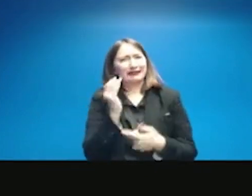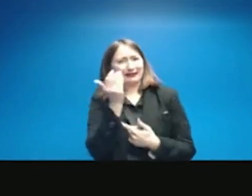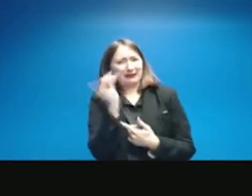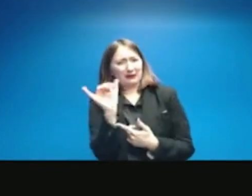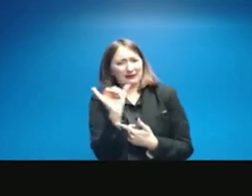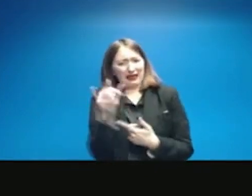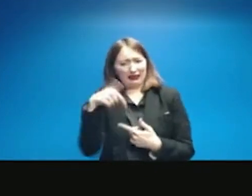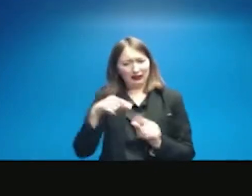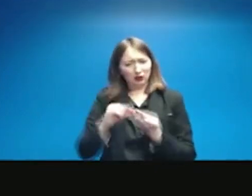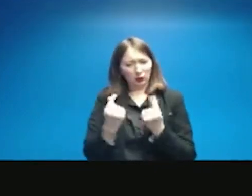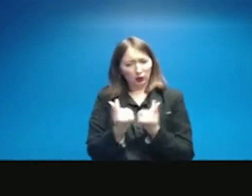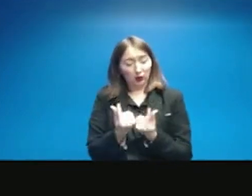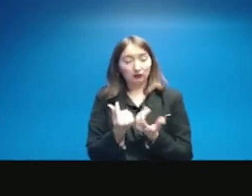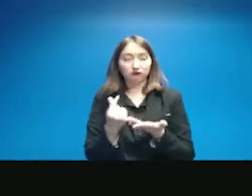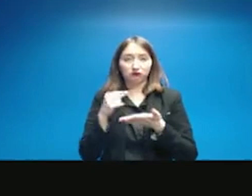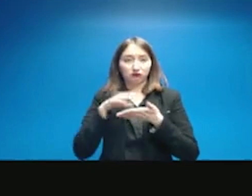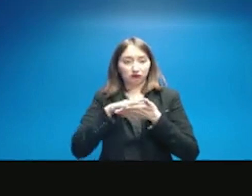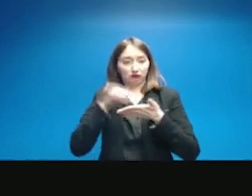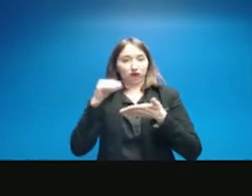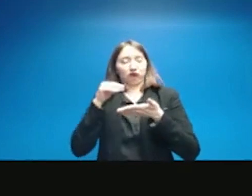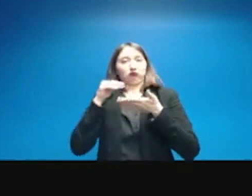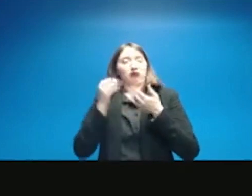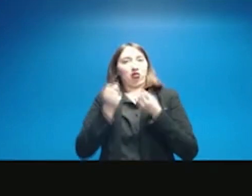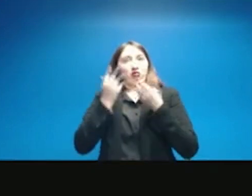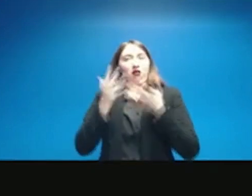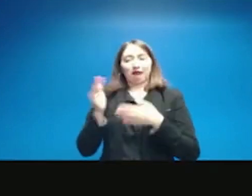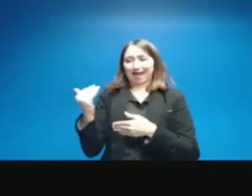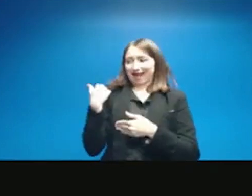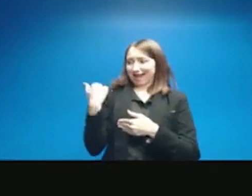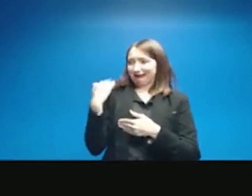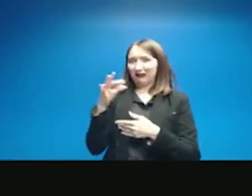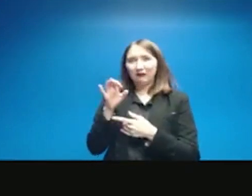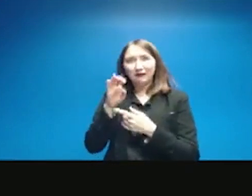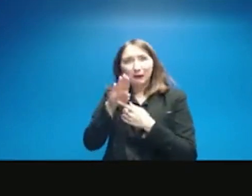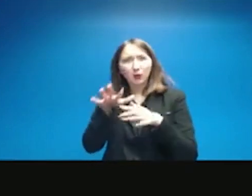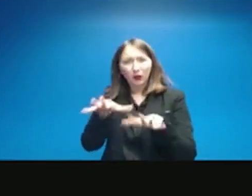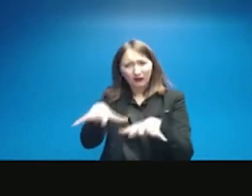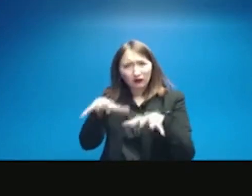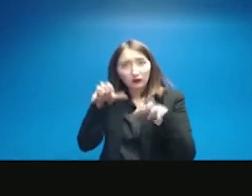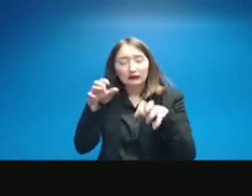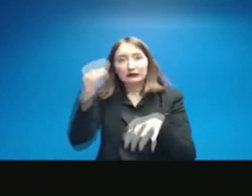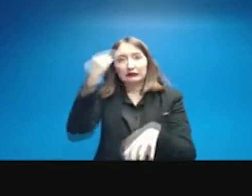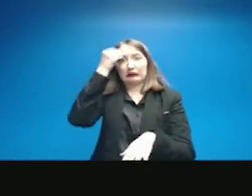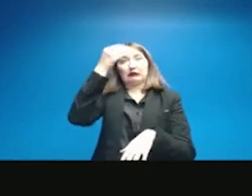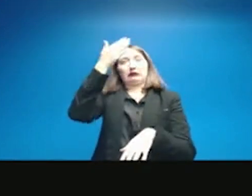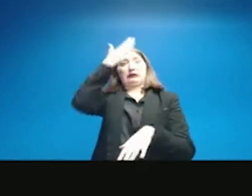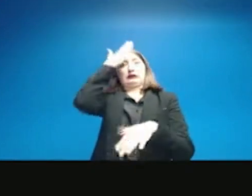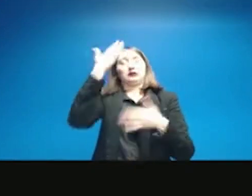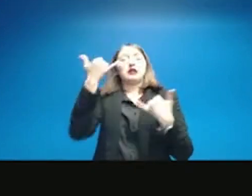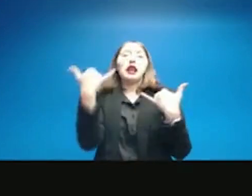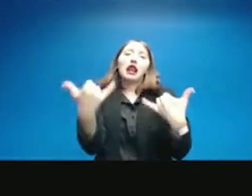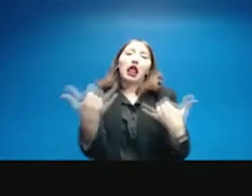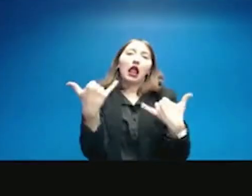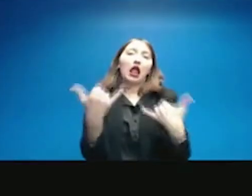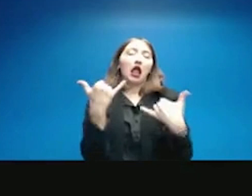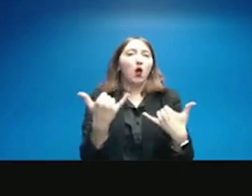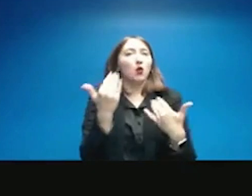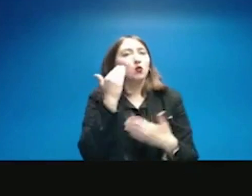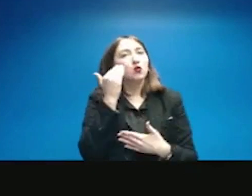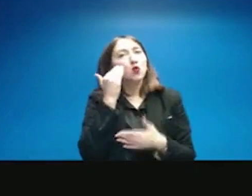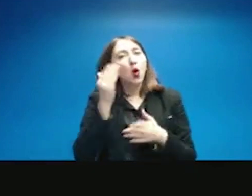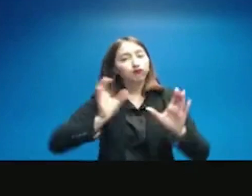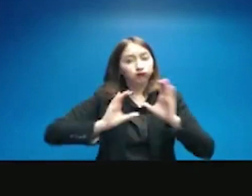group learned a lot from the last major freeze and that getting information out was very important. We've seen a lot of emails from all of you.